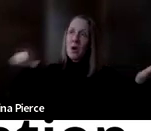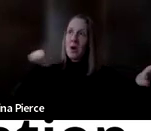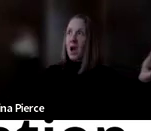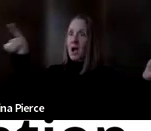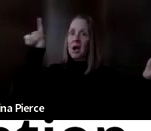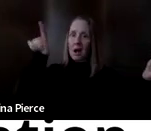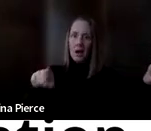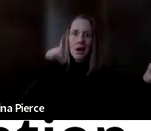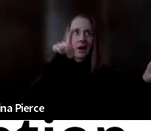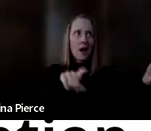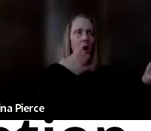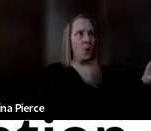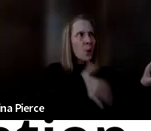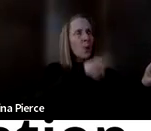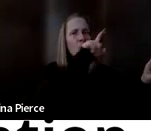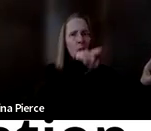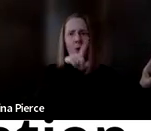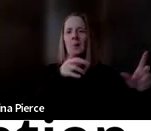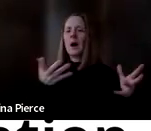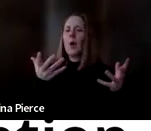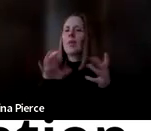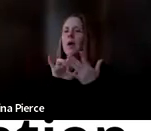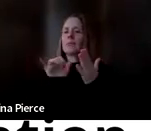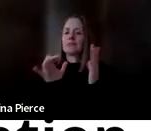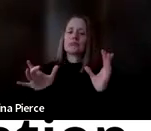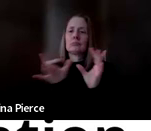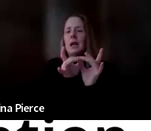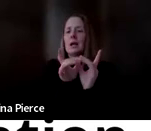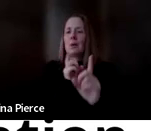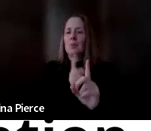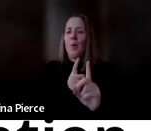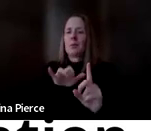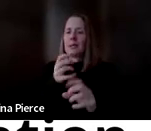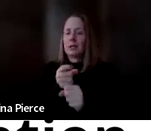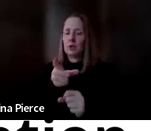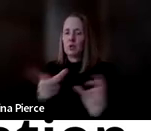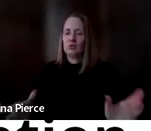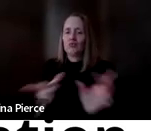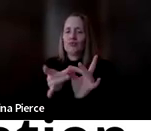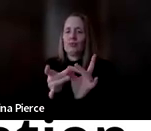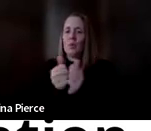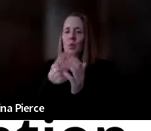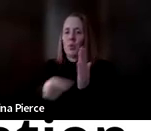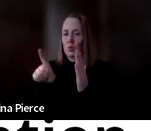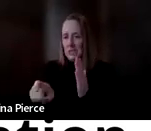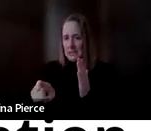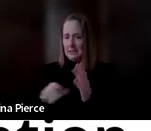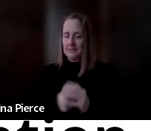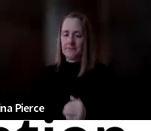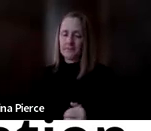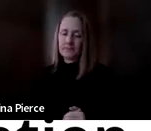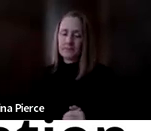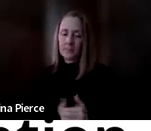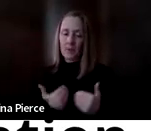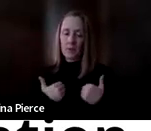find it before. So we want to be that connection point that gets you connected with the information that you need. We also have a lot of partner